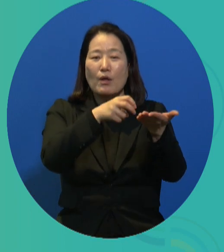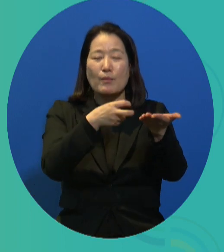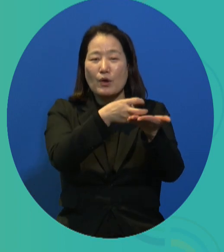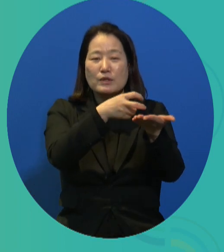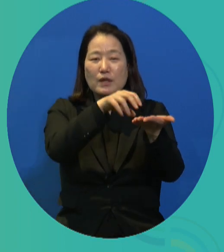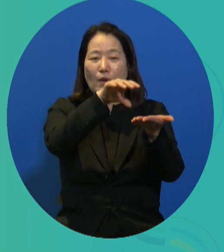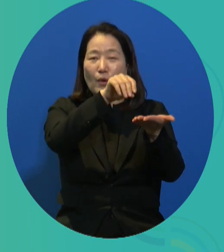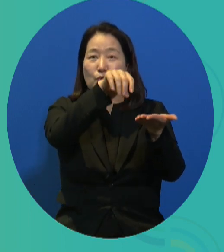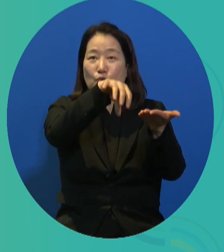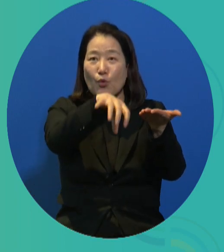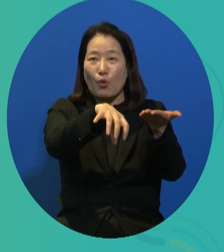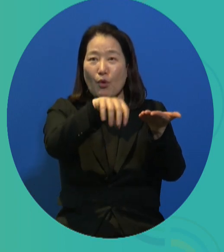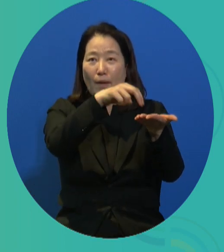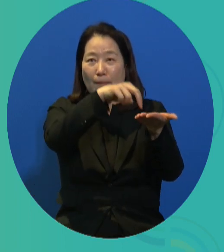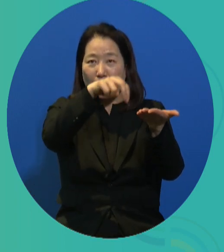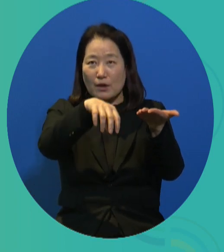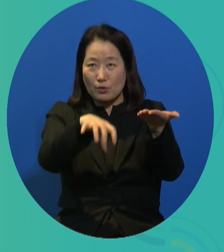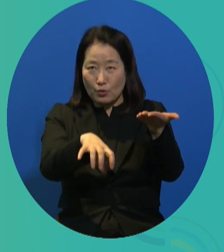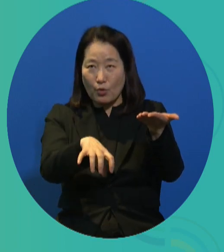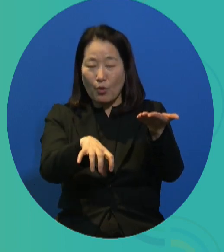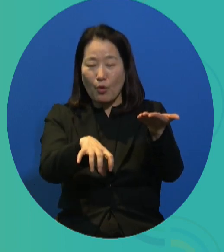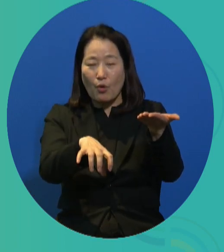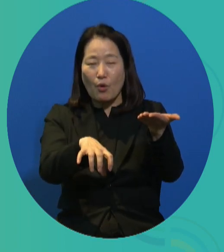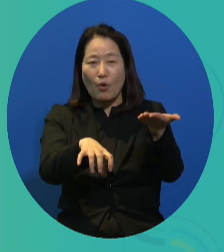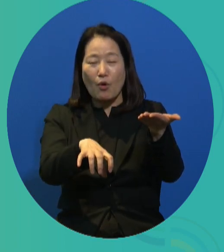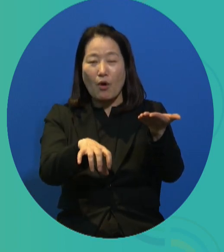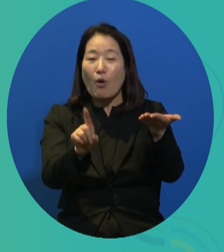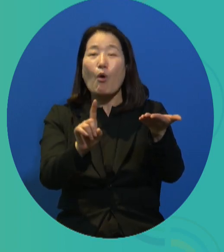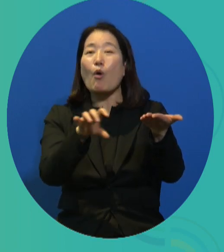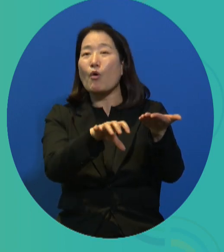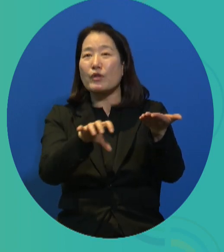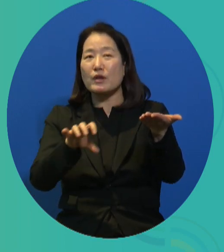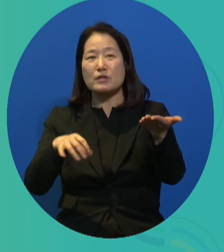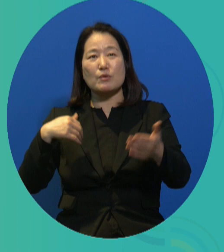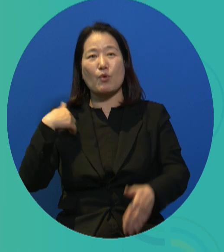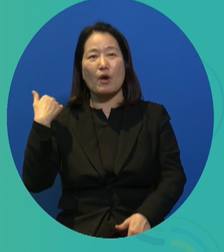exactly the location, the spot where the bus is going to stop.